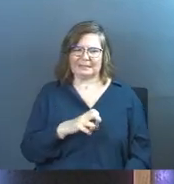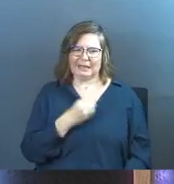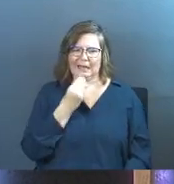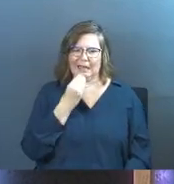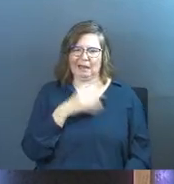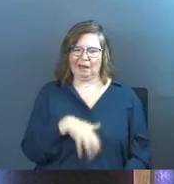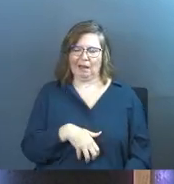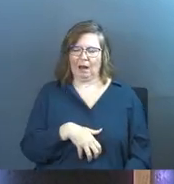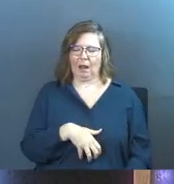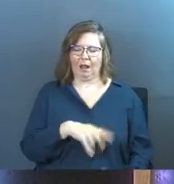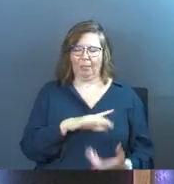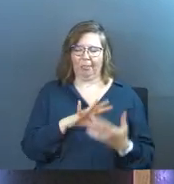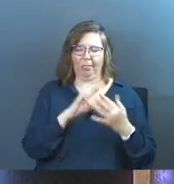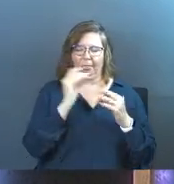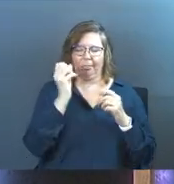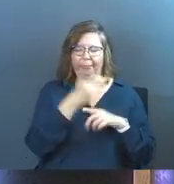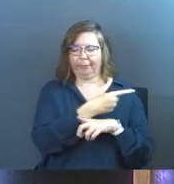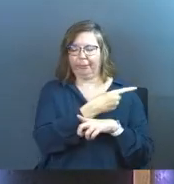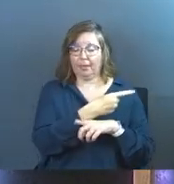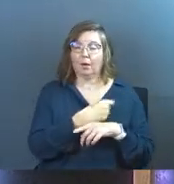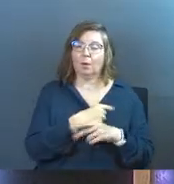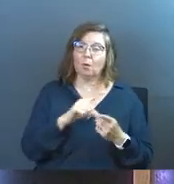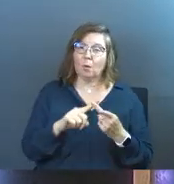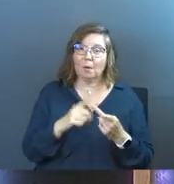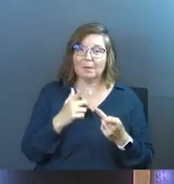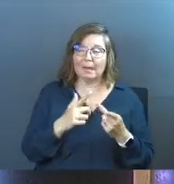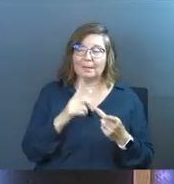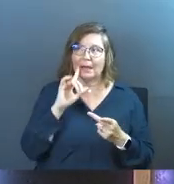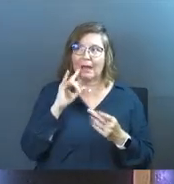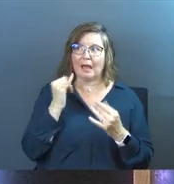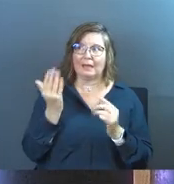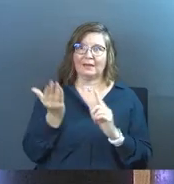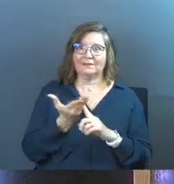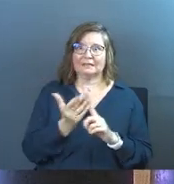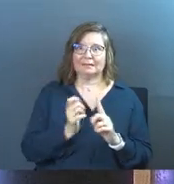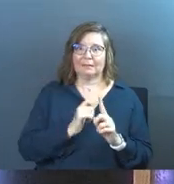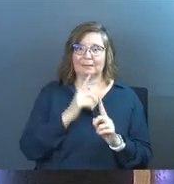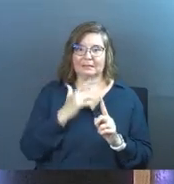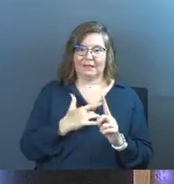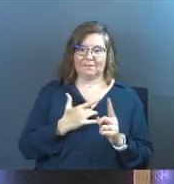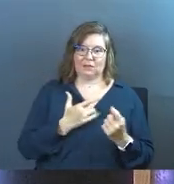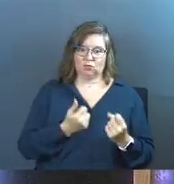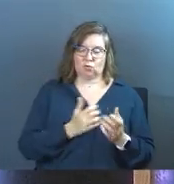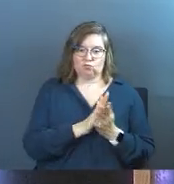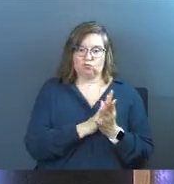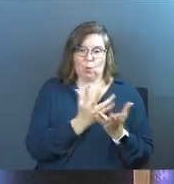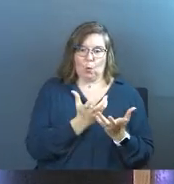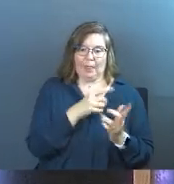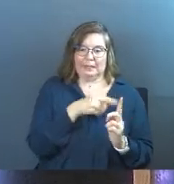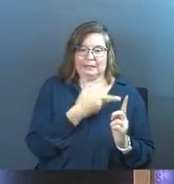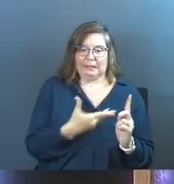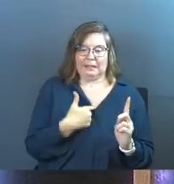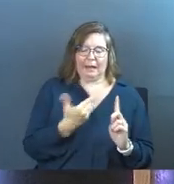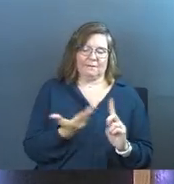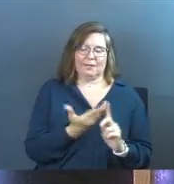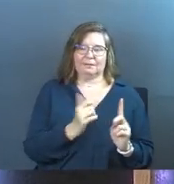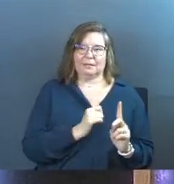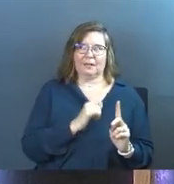before, or I wonder if I just talked to myself into something. Cause I feel so strong and passionate about this thing.